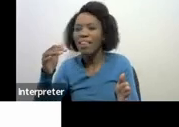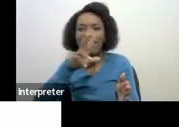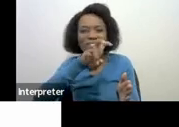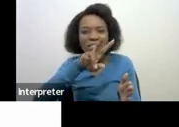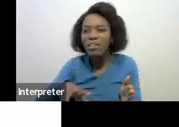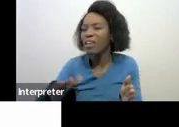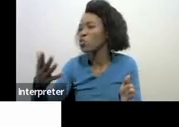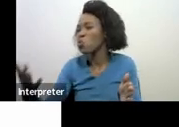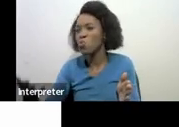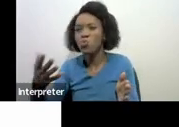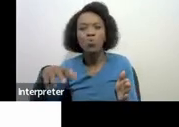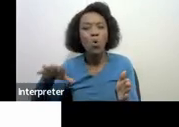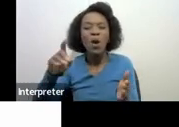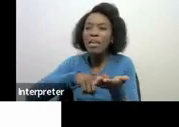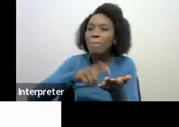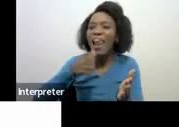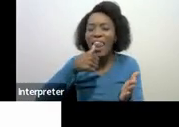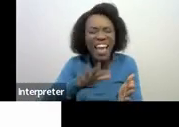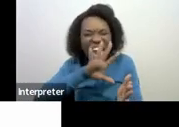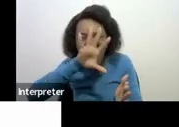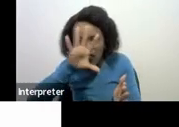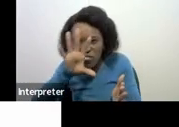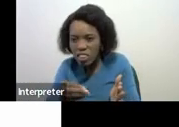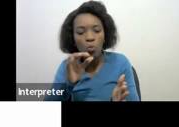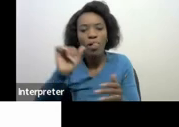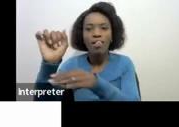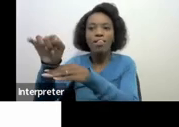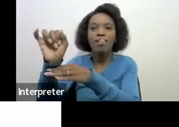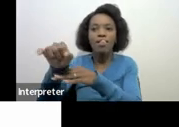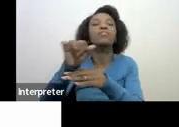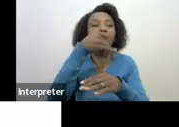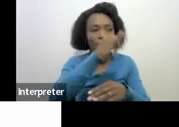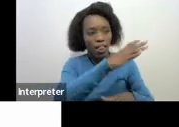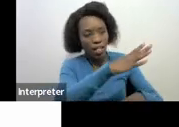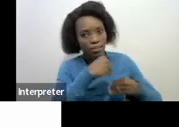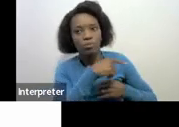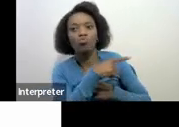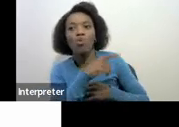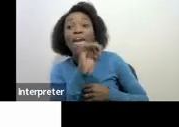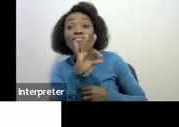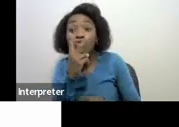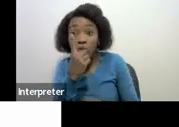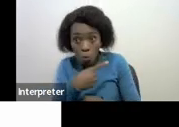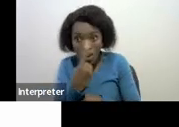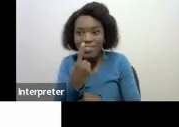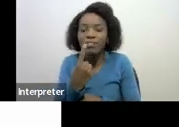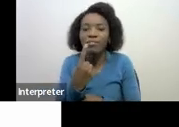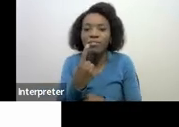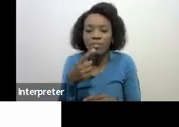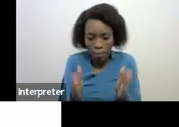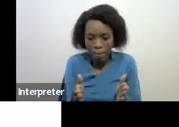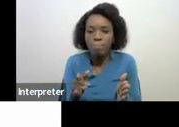Mpais letter the demand letter and all those things and then we will still take you in and assist you that's if you adhere